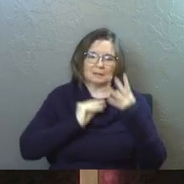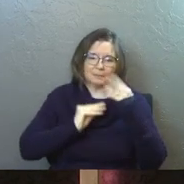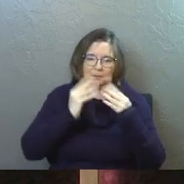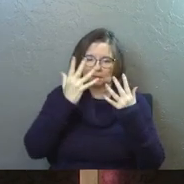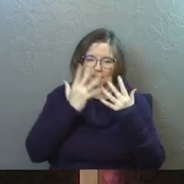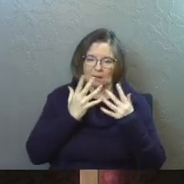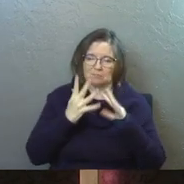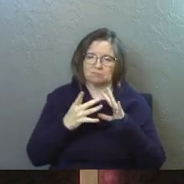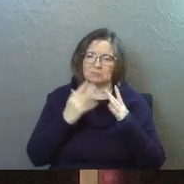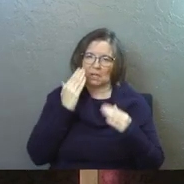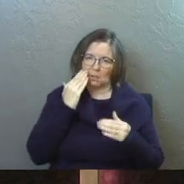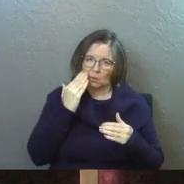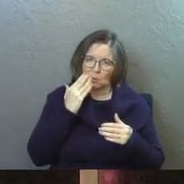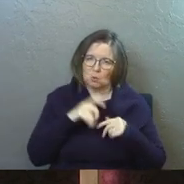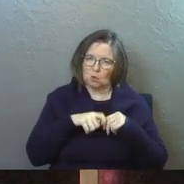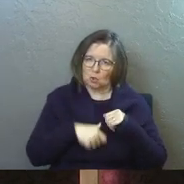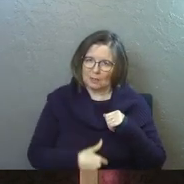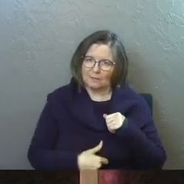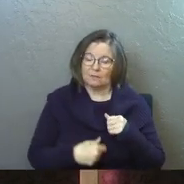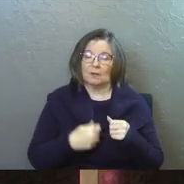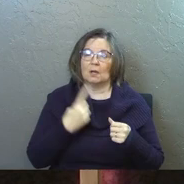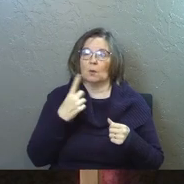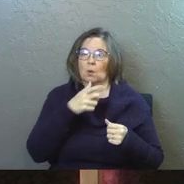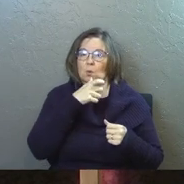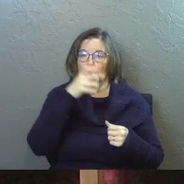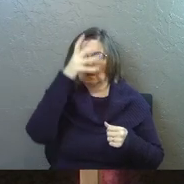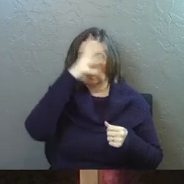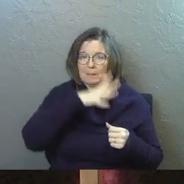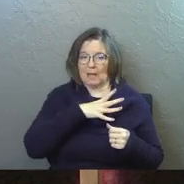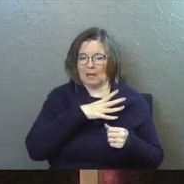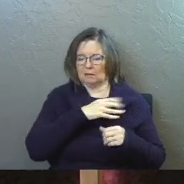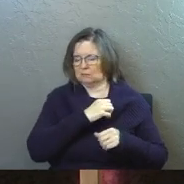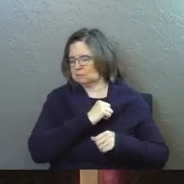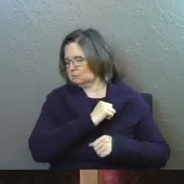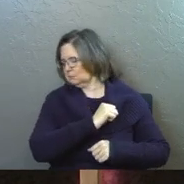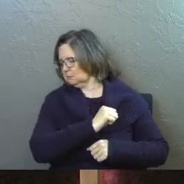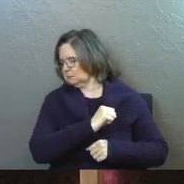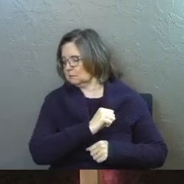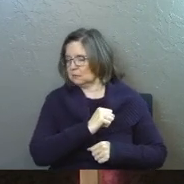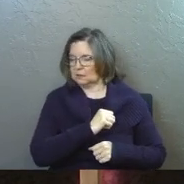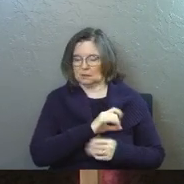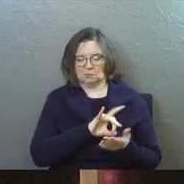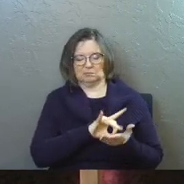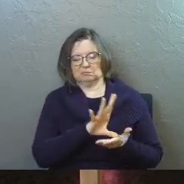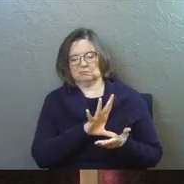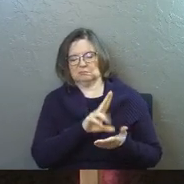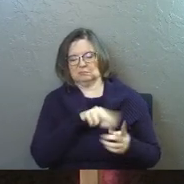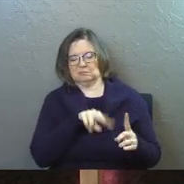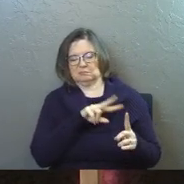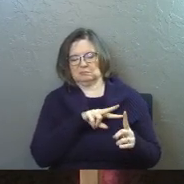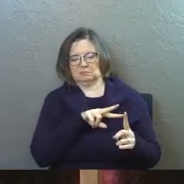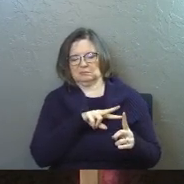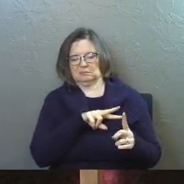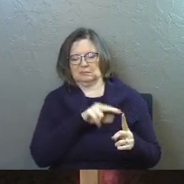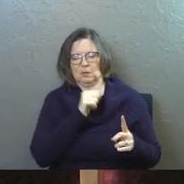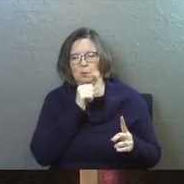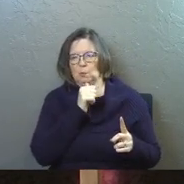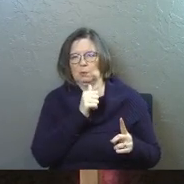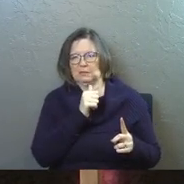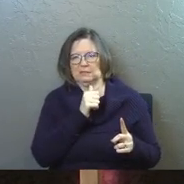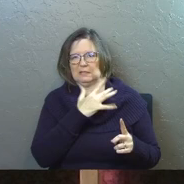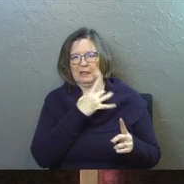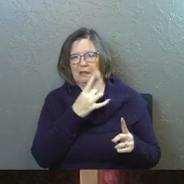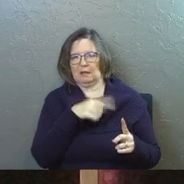acquainted with grief. And as one from whom men hide their faces, he was despised and we esteemed him